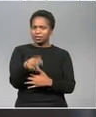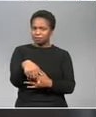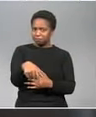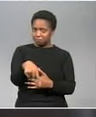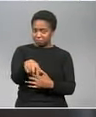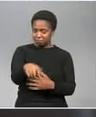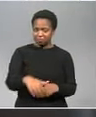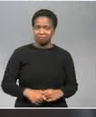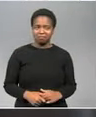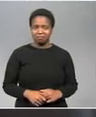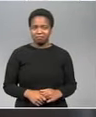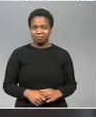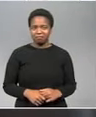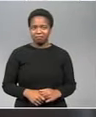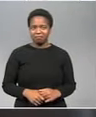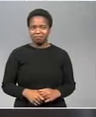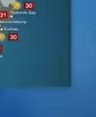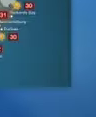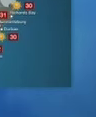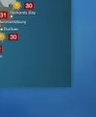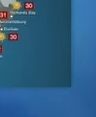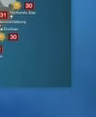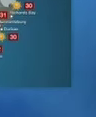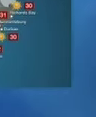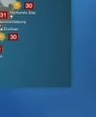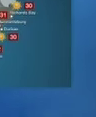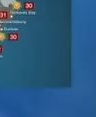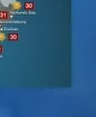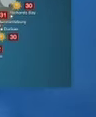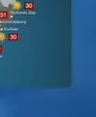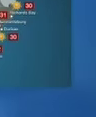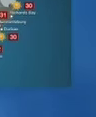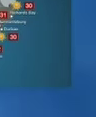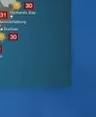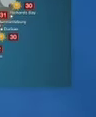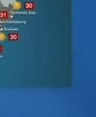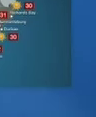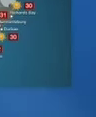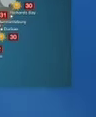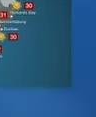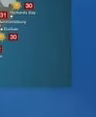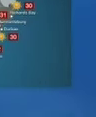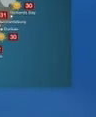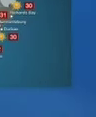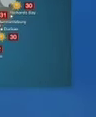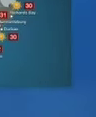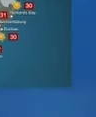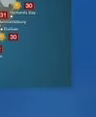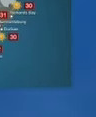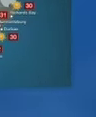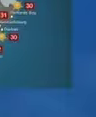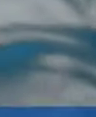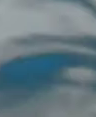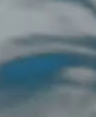good evening tony that's a hundred percent right warm weather across much of south africa continuing into the start of your